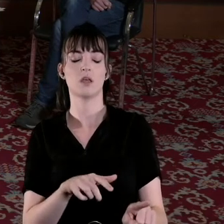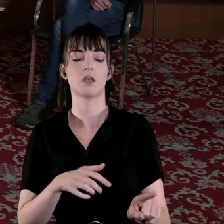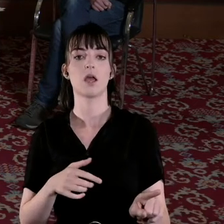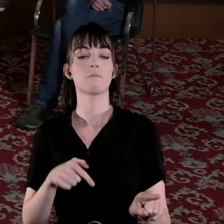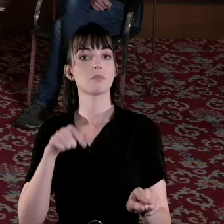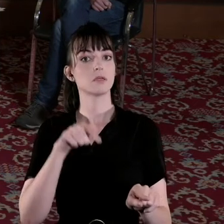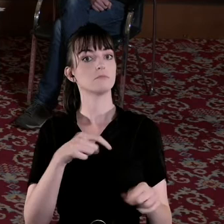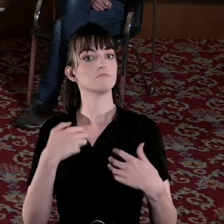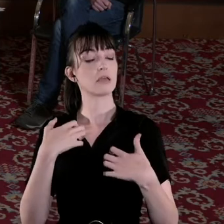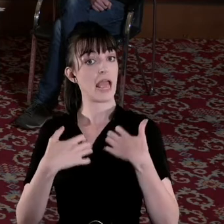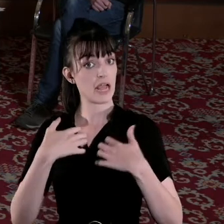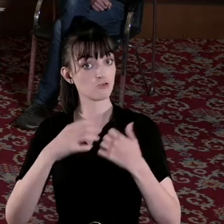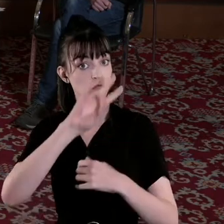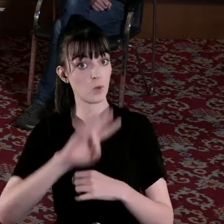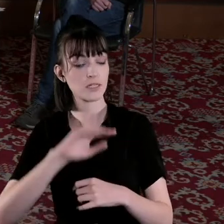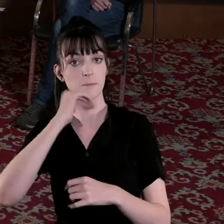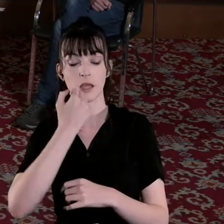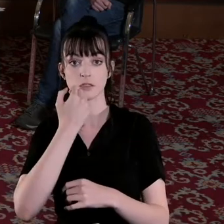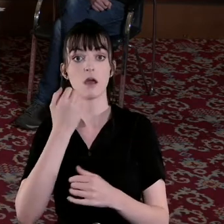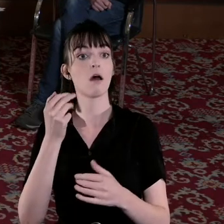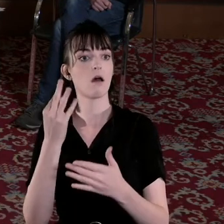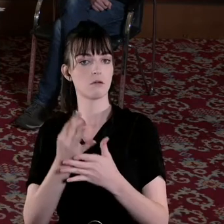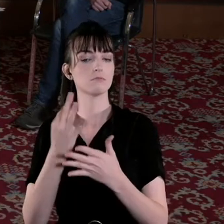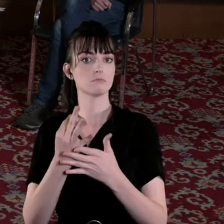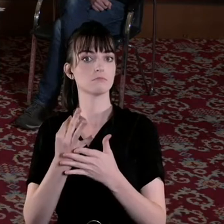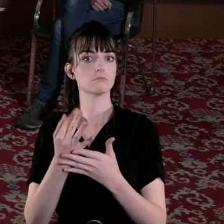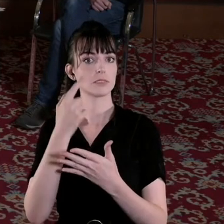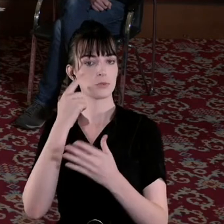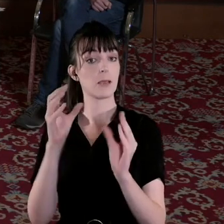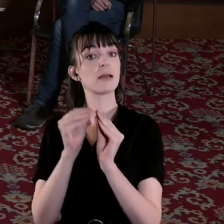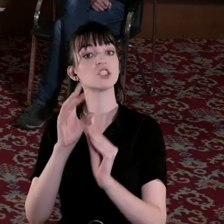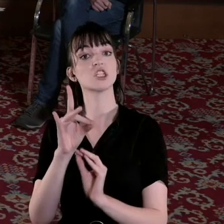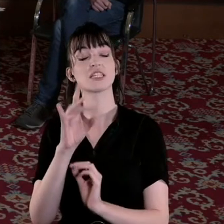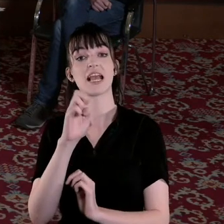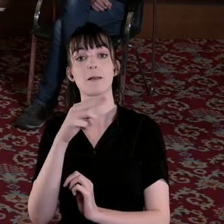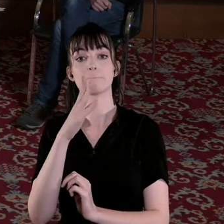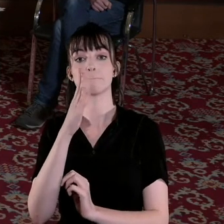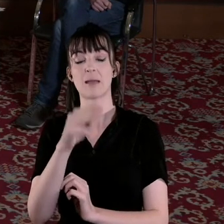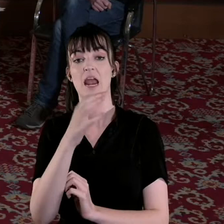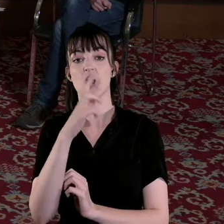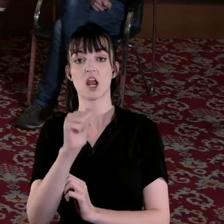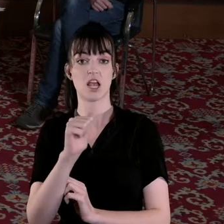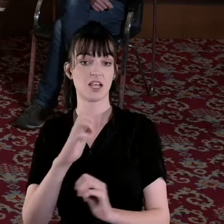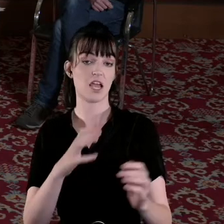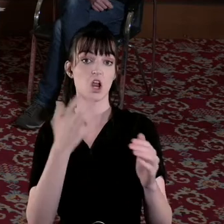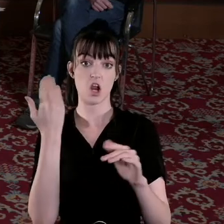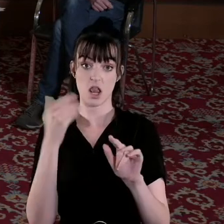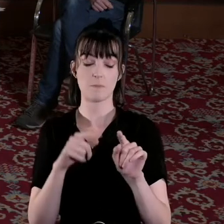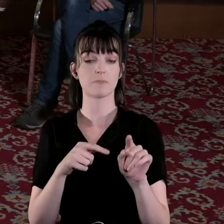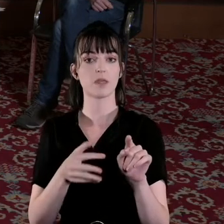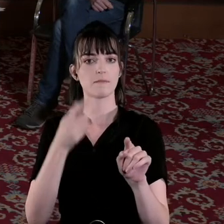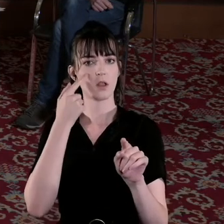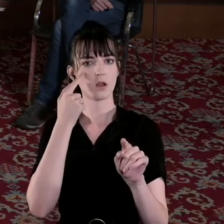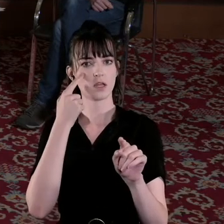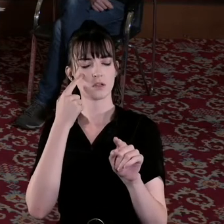very interesting question because you do see we mentioned the Ken Mayer case earlier if you look at the reaction the way in which the women